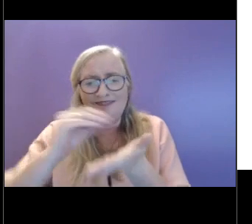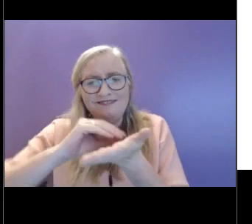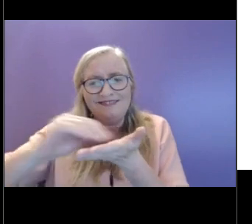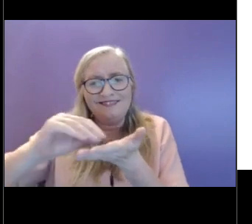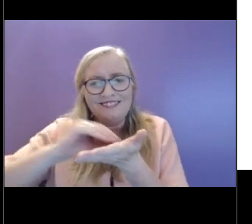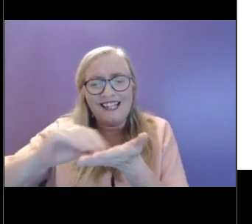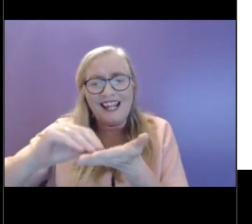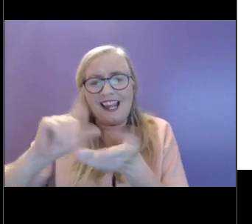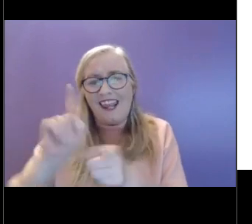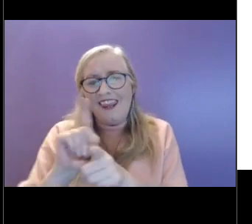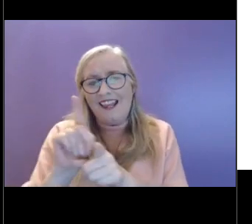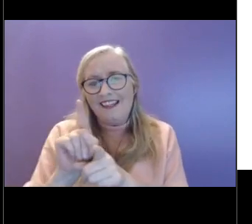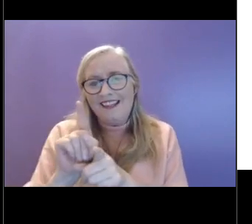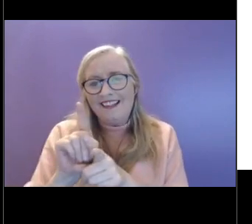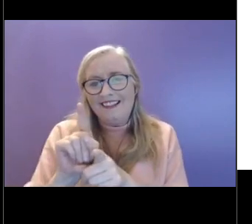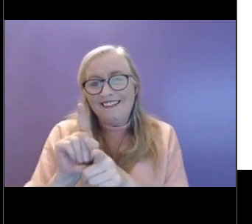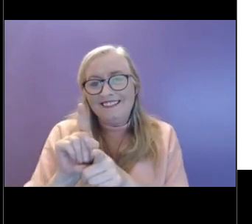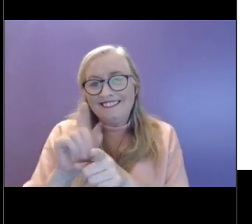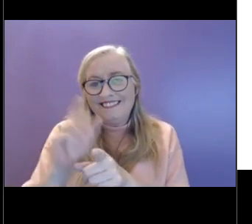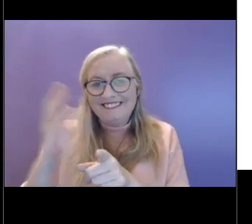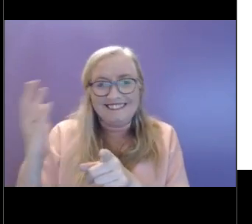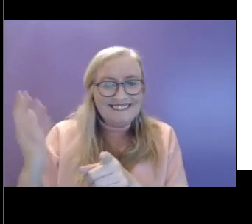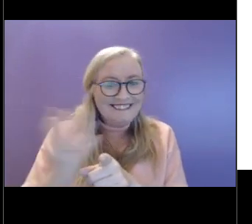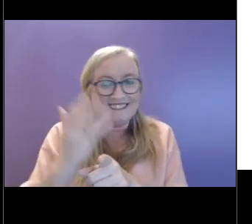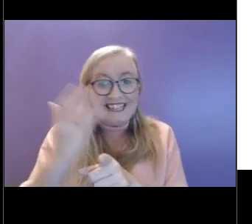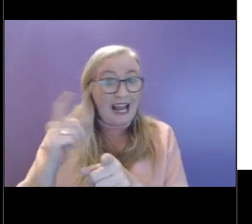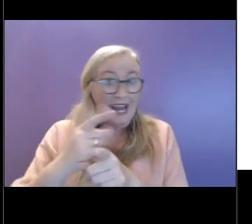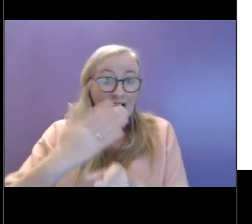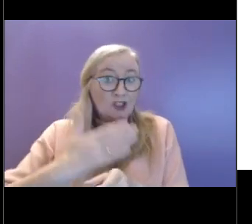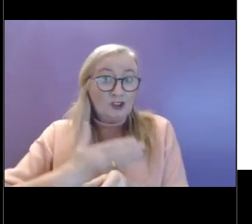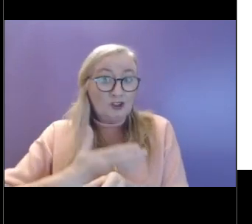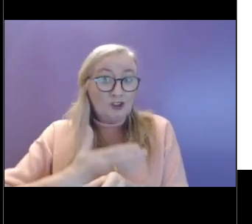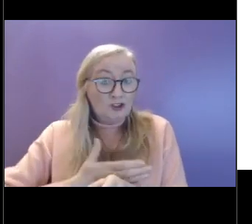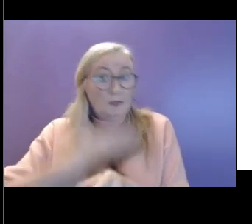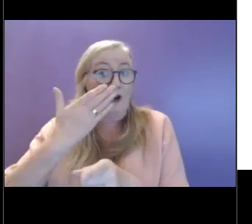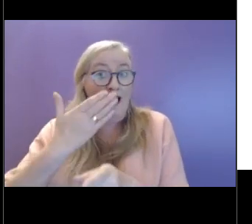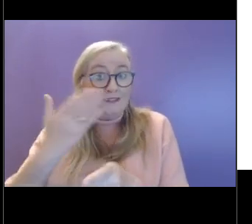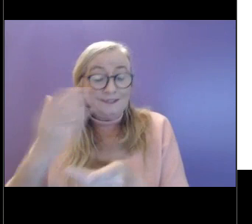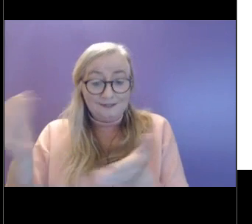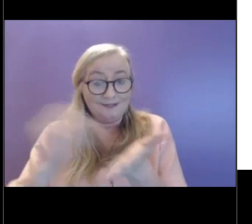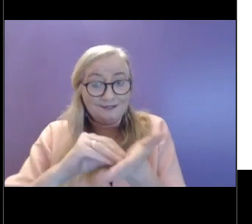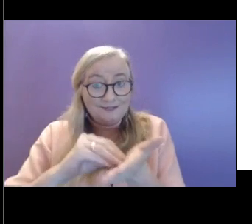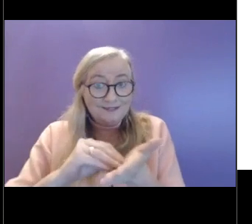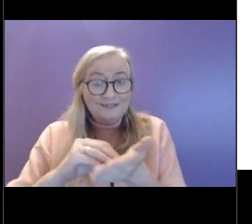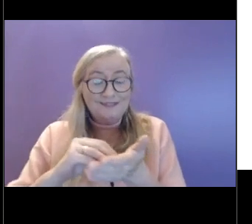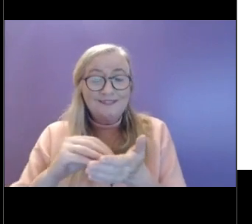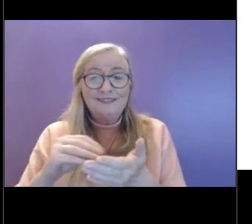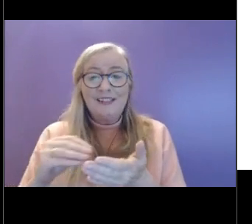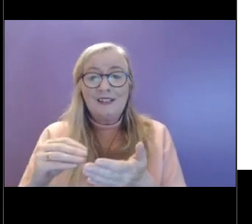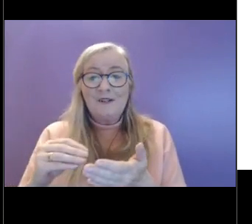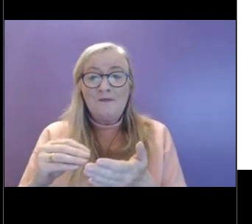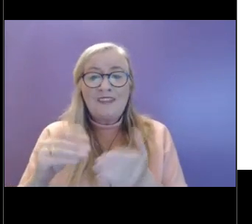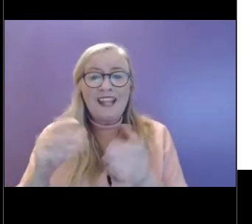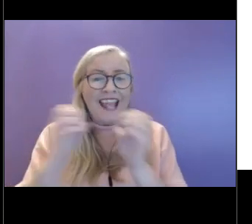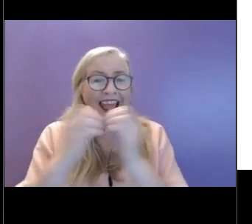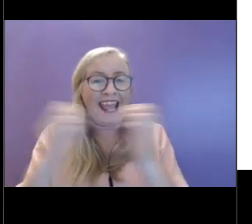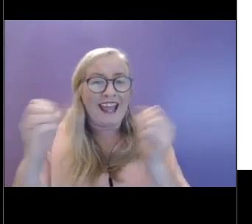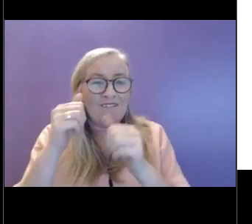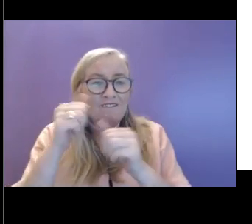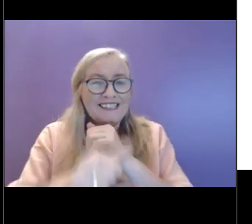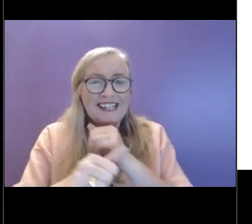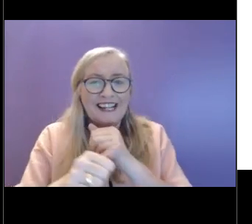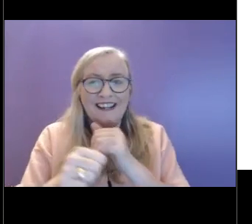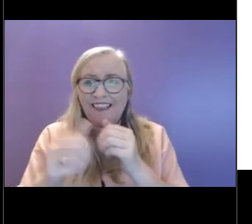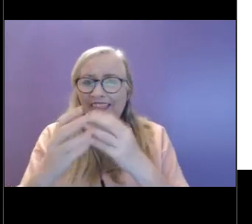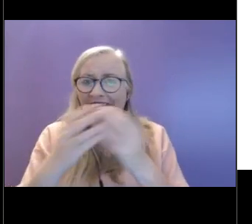surprises more than things that are maybe everyday things. sometimes they can elicit